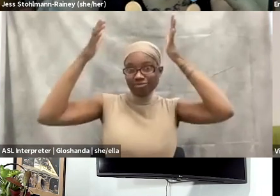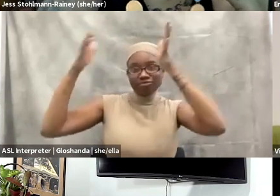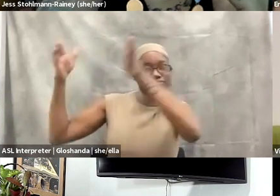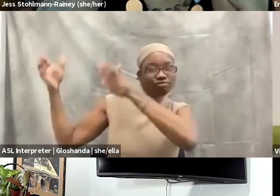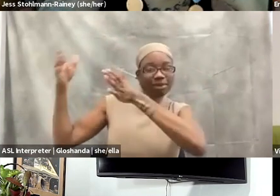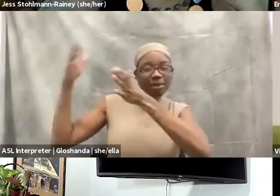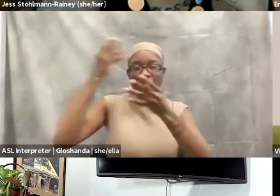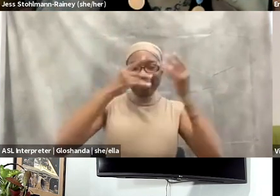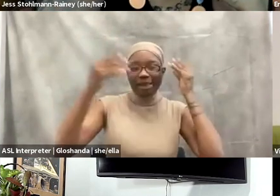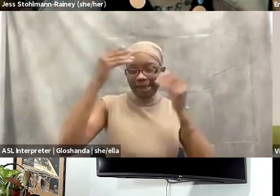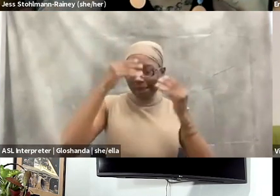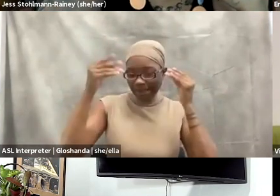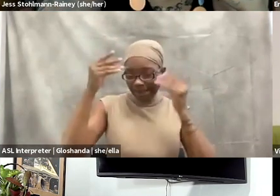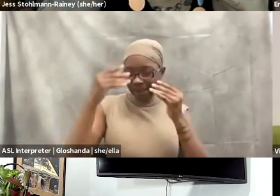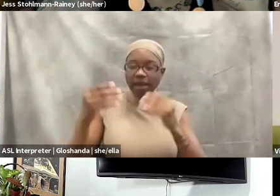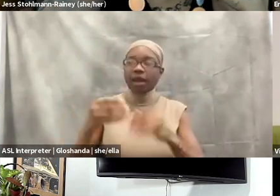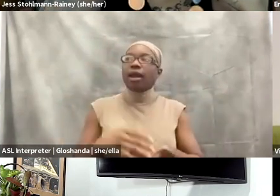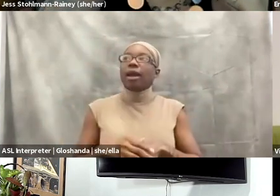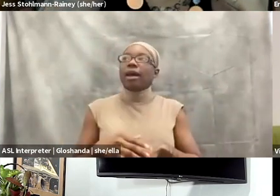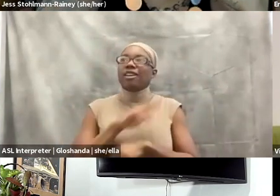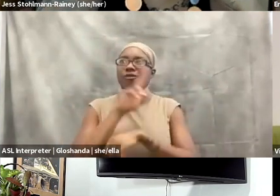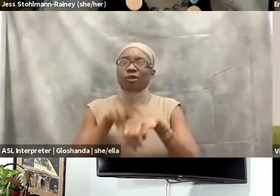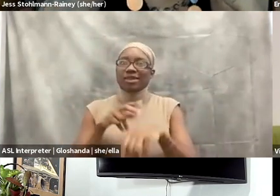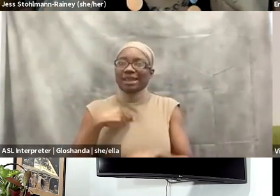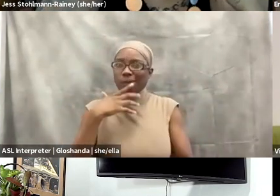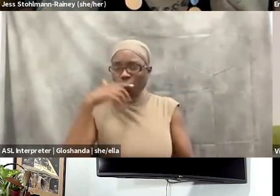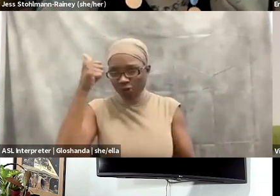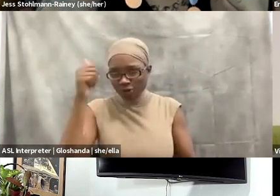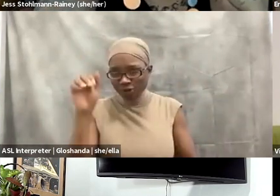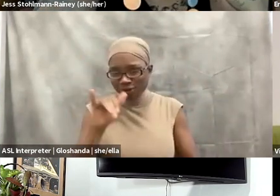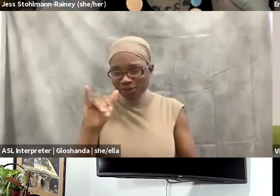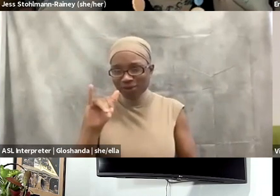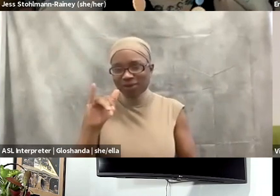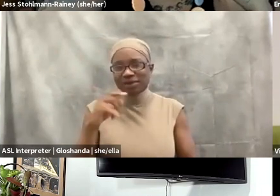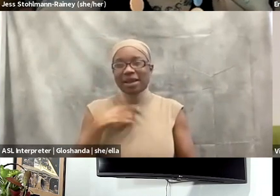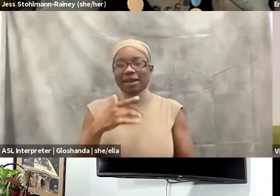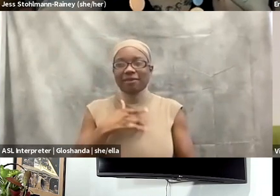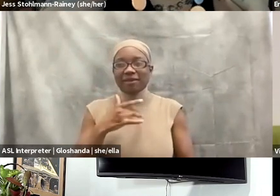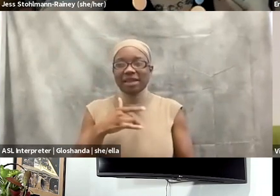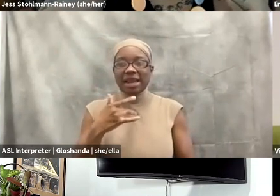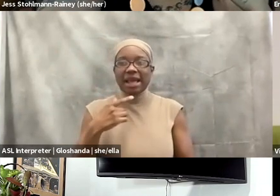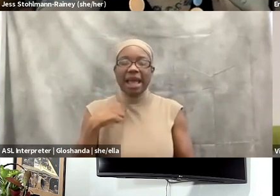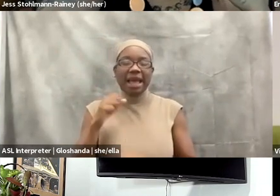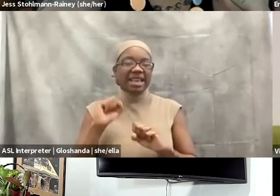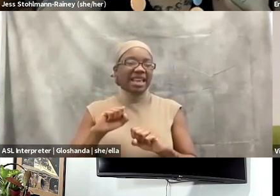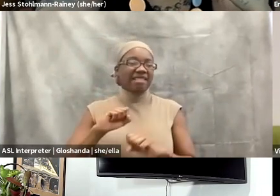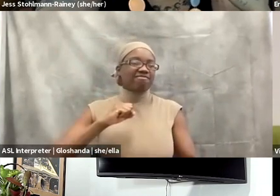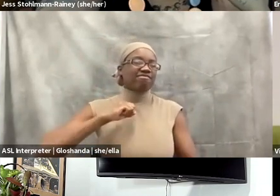and of course I think it's because I'm older that I feel like I can push back a little.